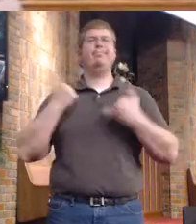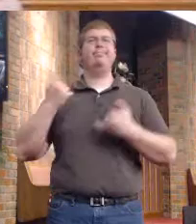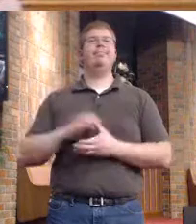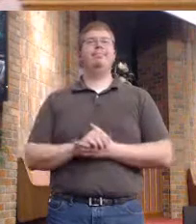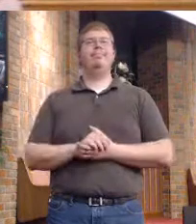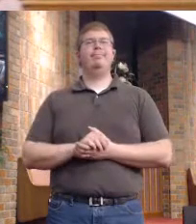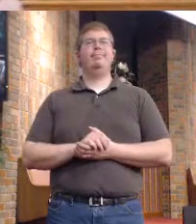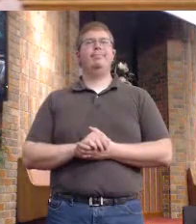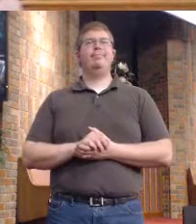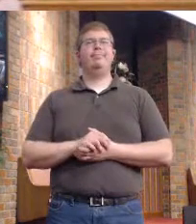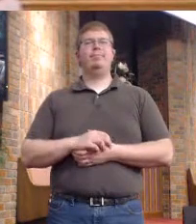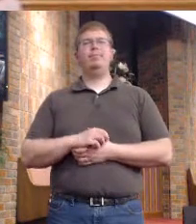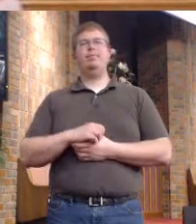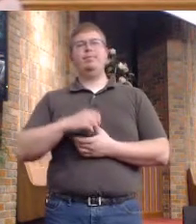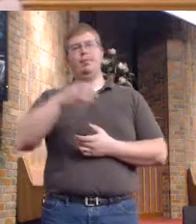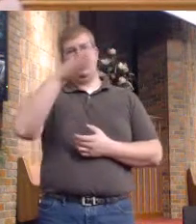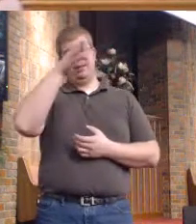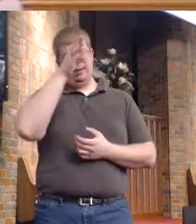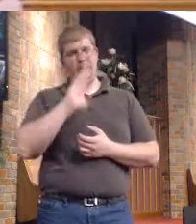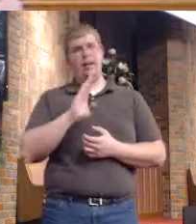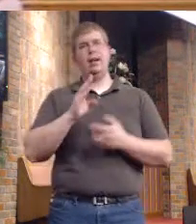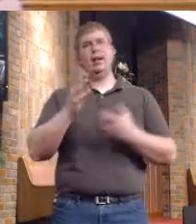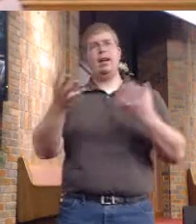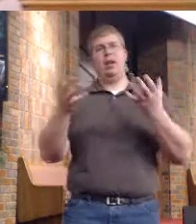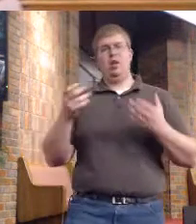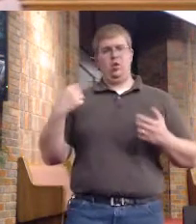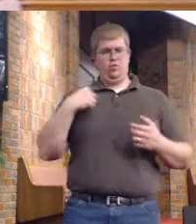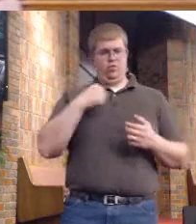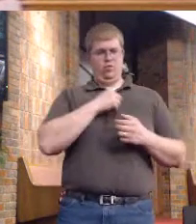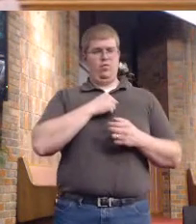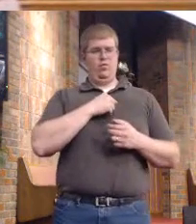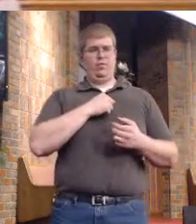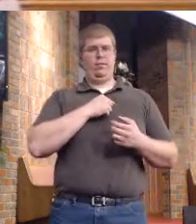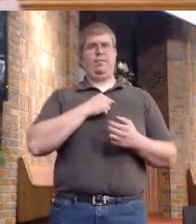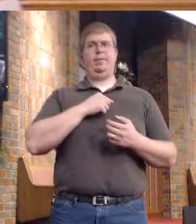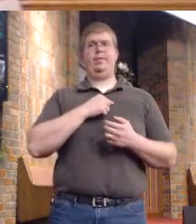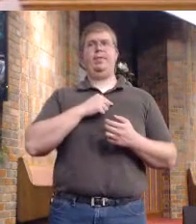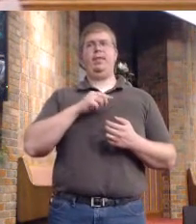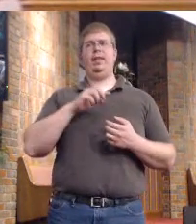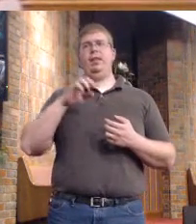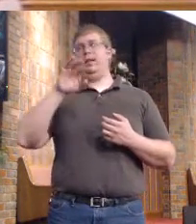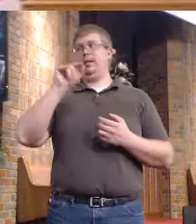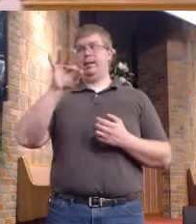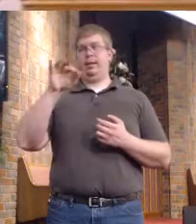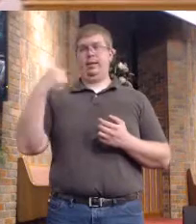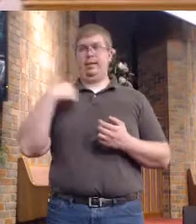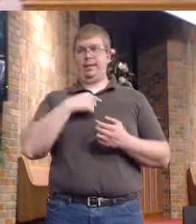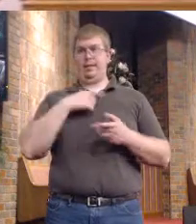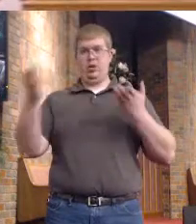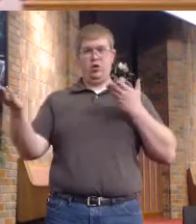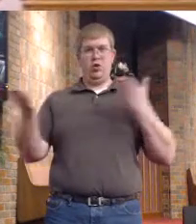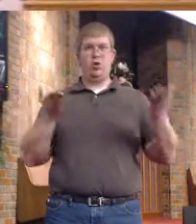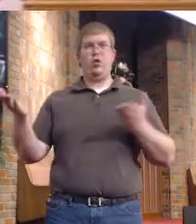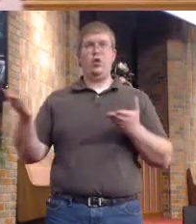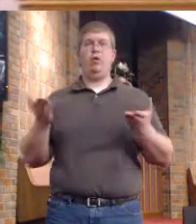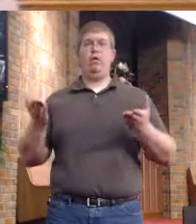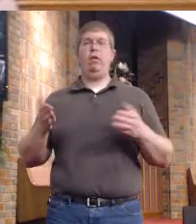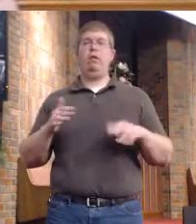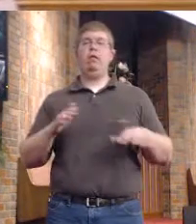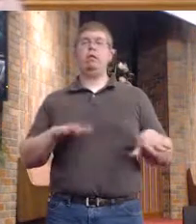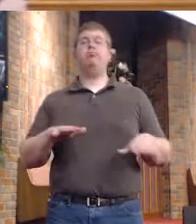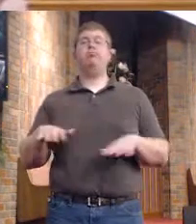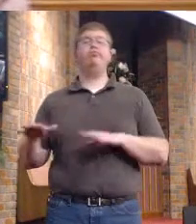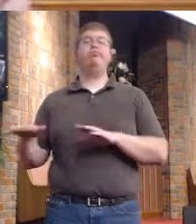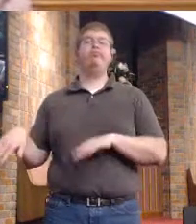God wants us. If we find ourselves lax in our service, if we have allowed the